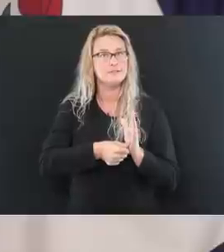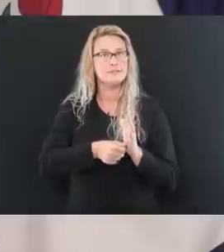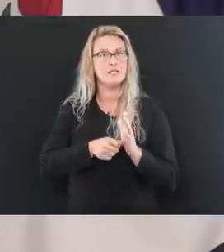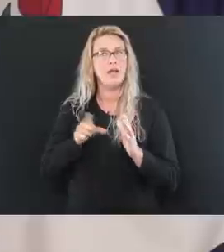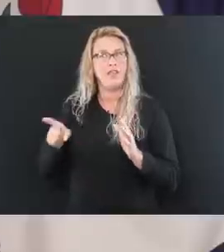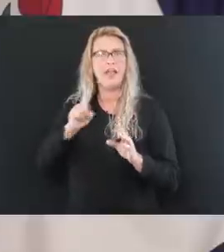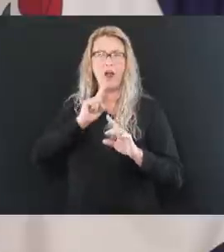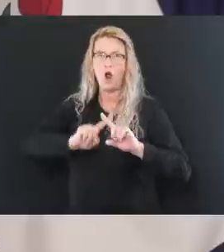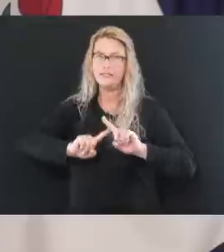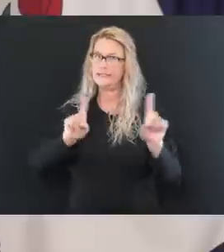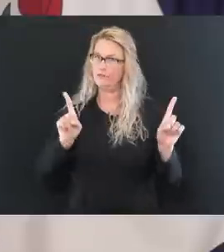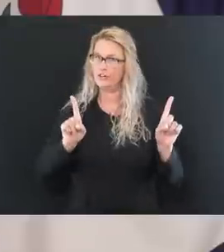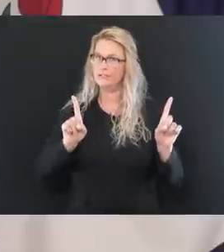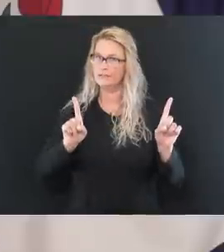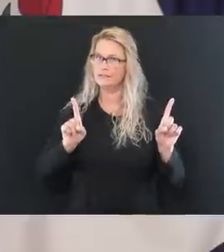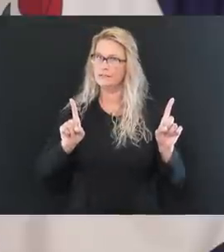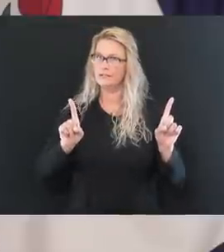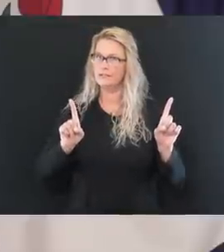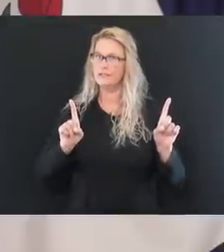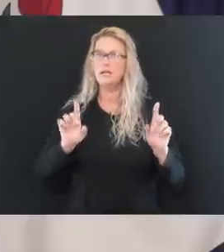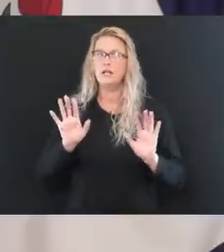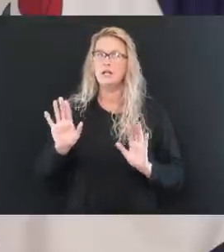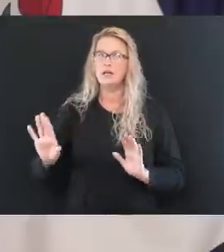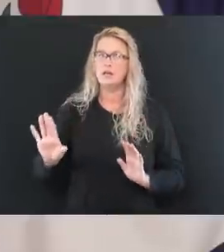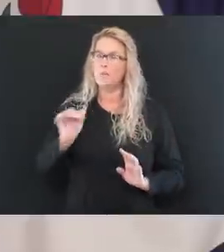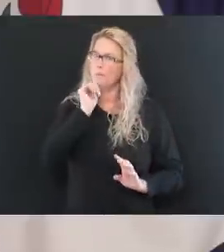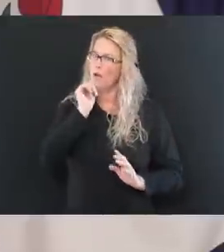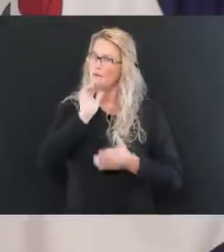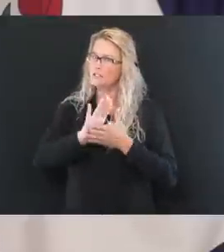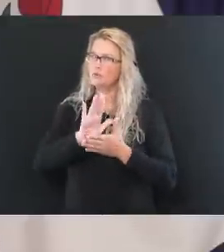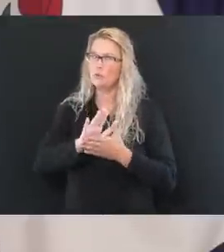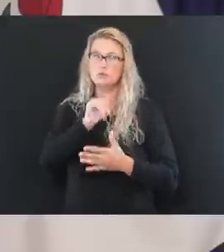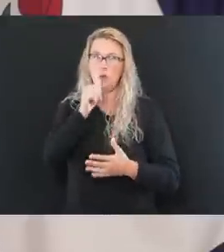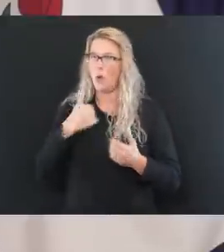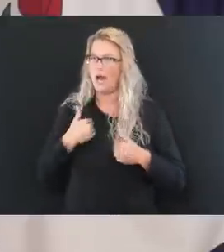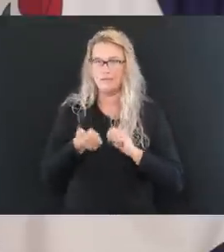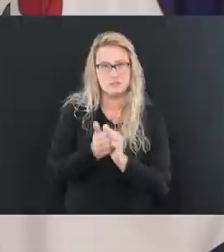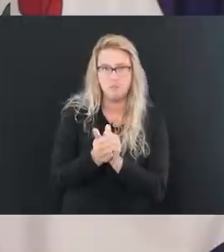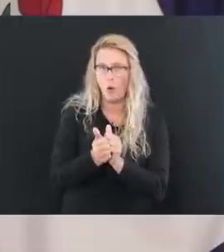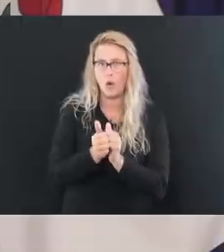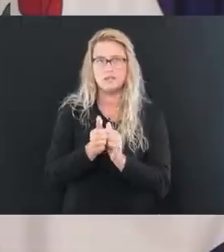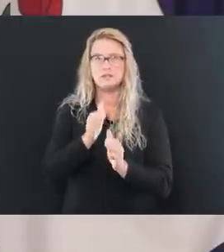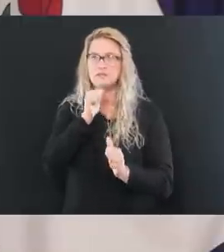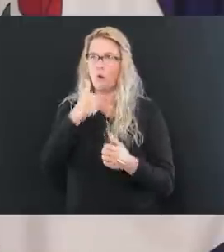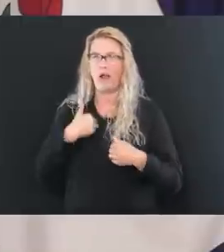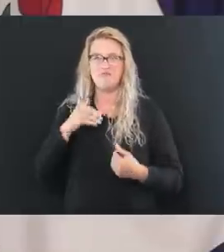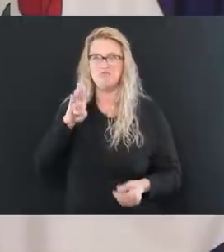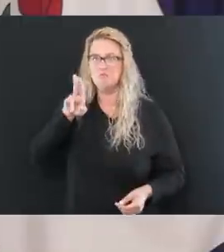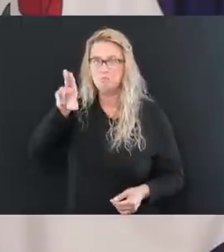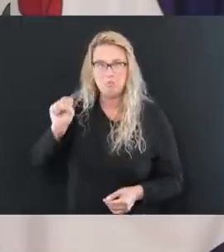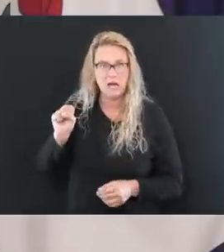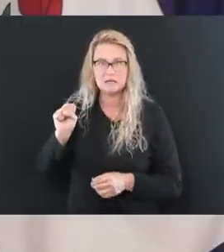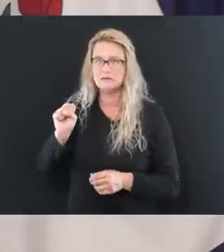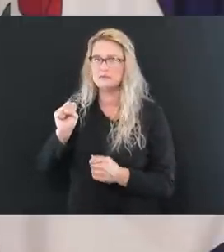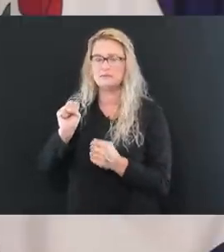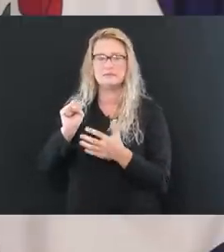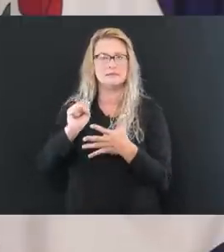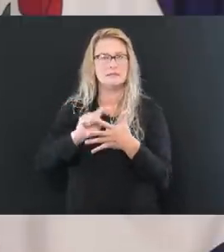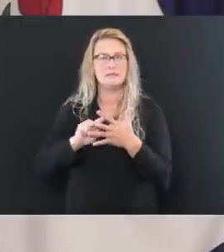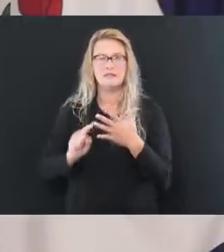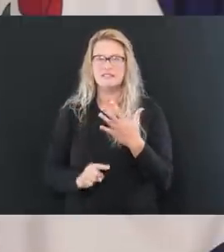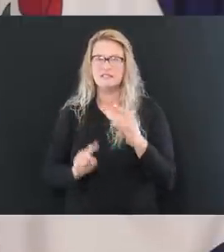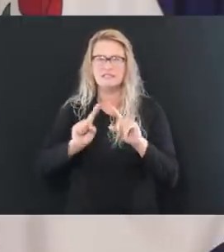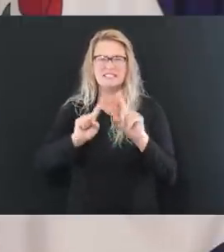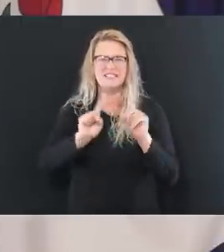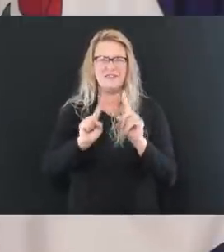different in that they don't have, you know, some don't have sports, they don't have busing in a lot of situations and all that. There are so